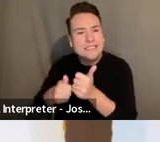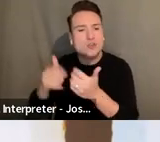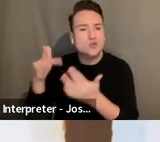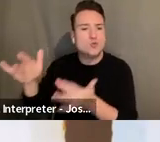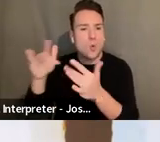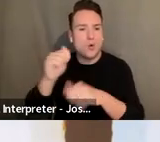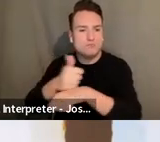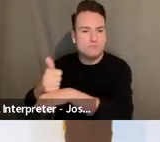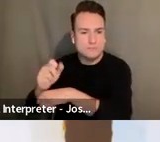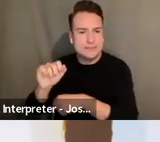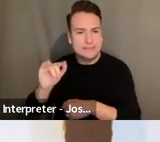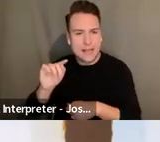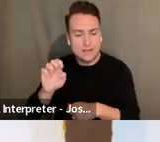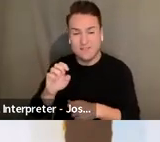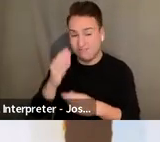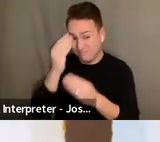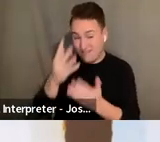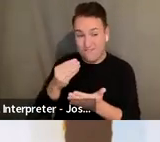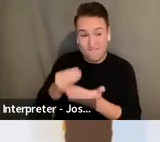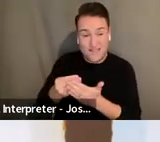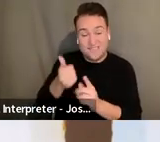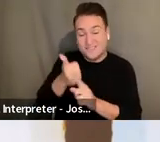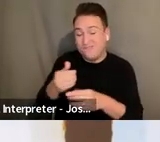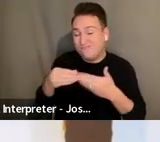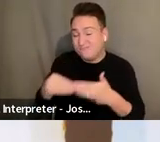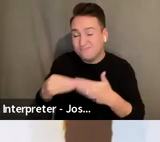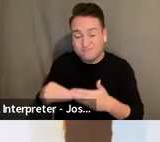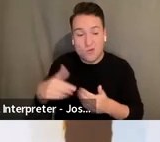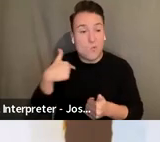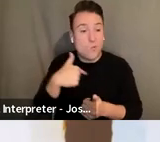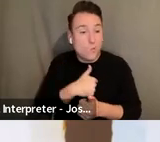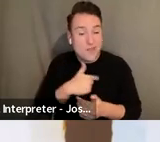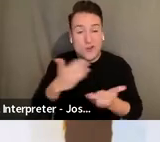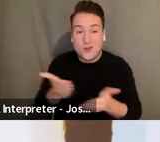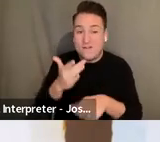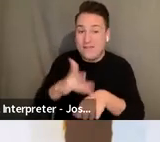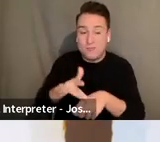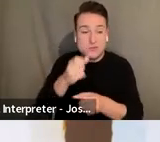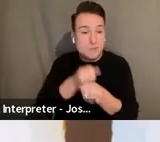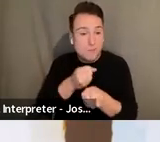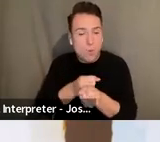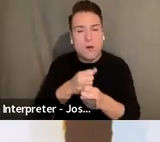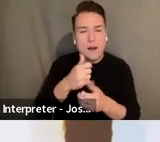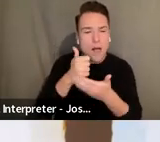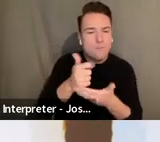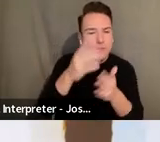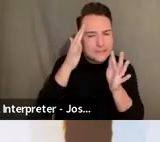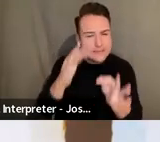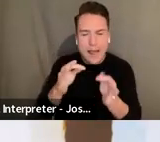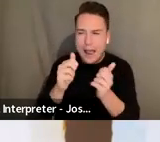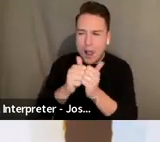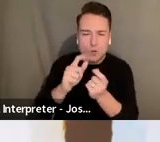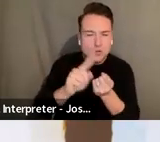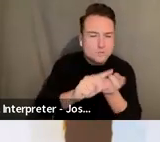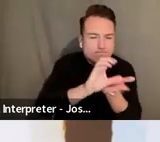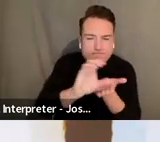flexible, and the NTP staff and advisors are available as a resource to help grantees decide how to split the money and offer a